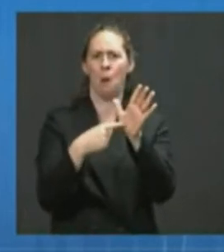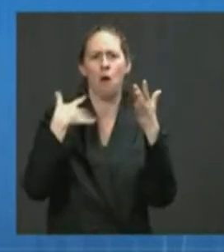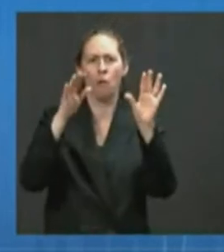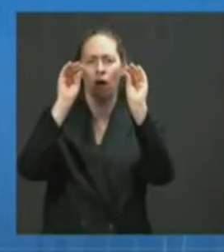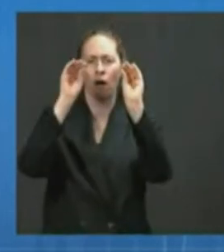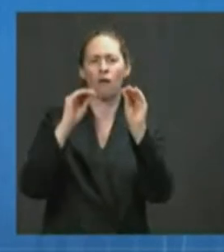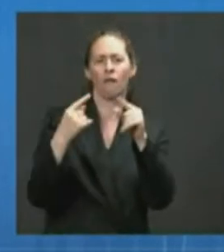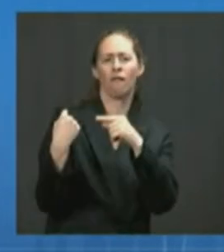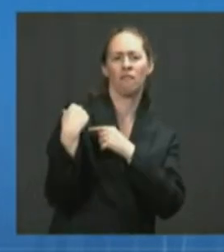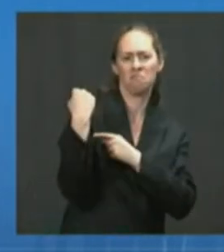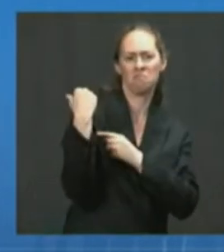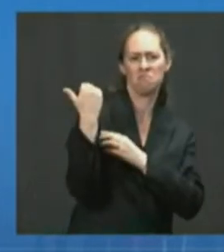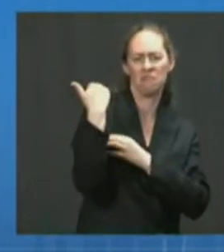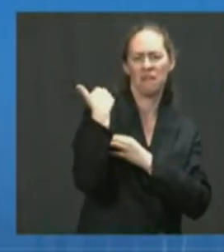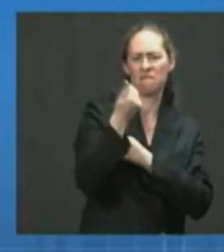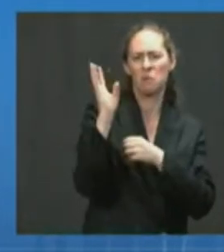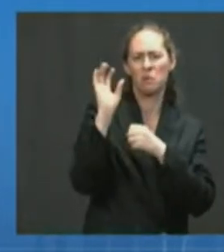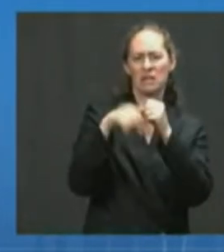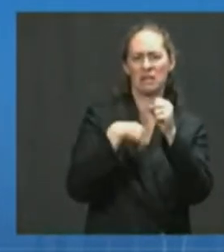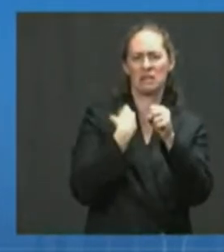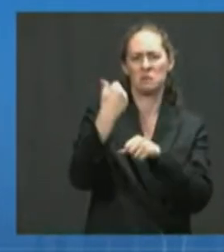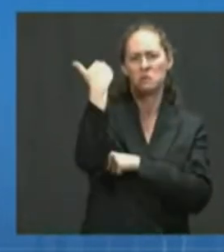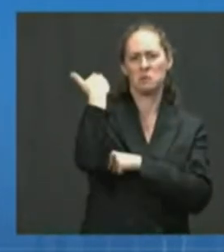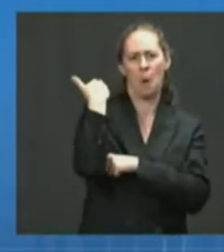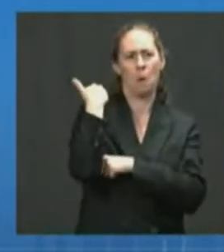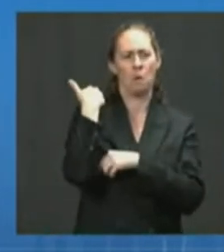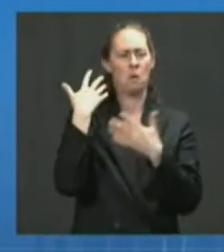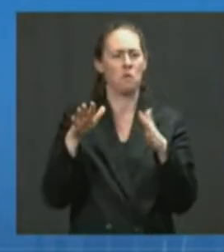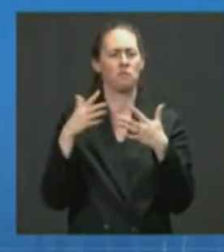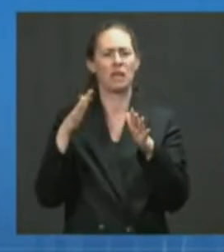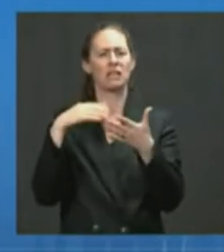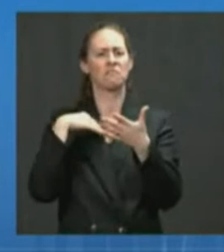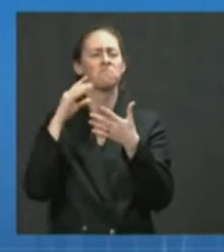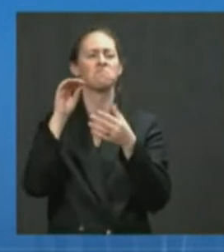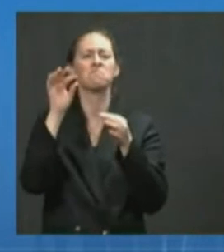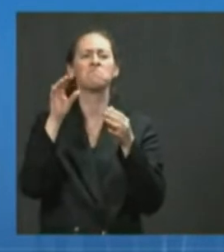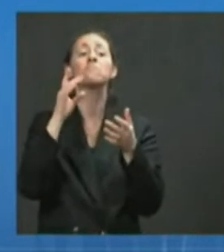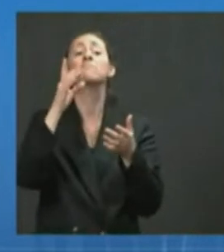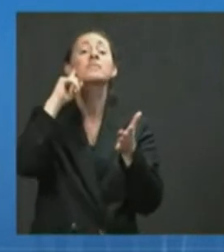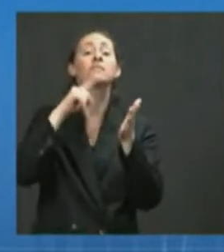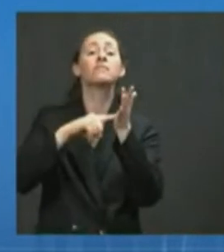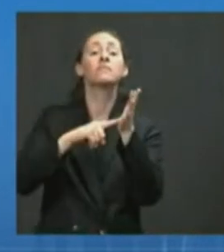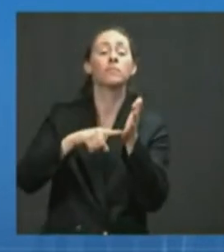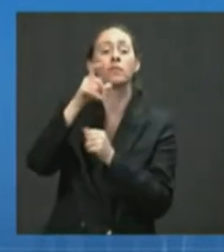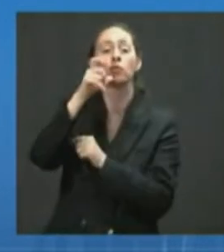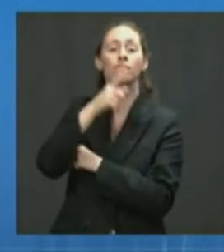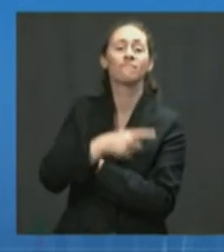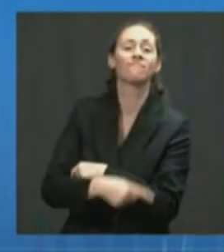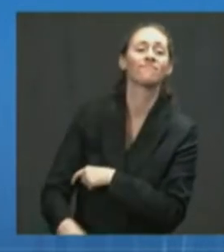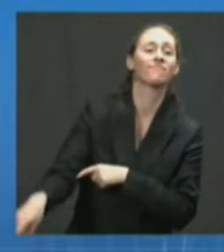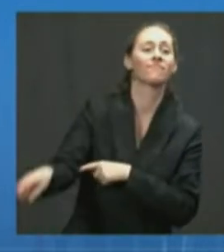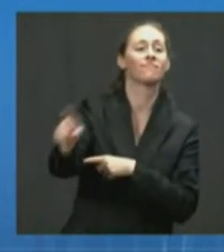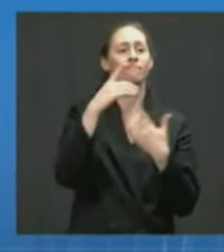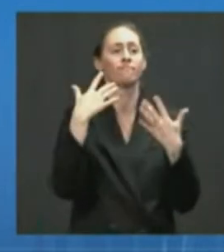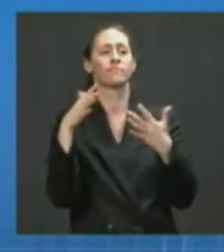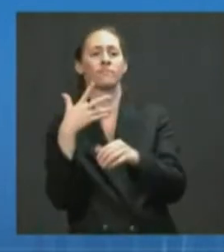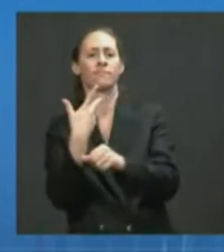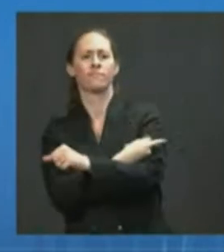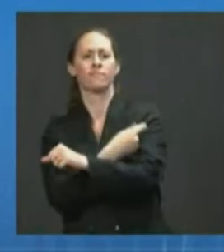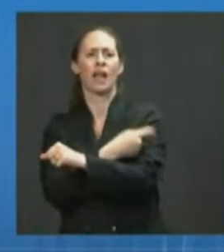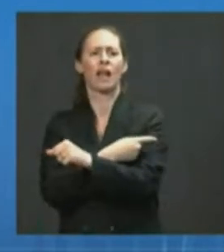trying to describe the situation with vaccines against the standard childhood and adult diseases,